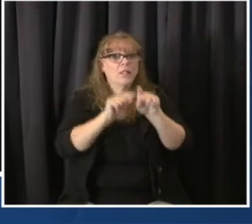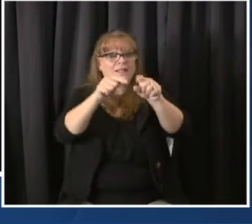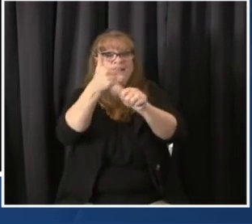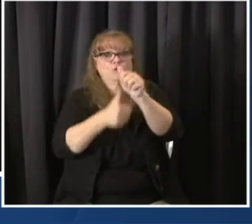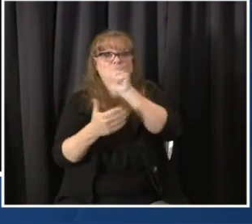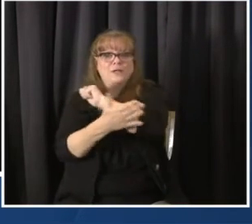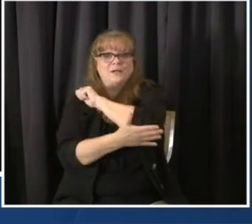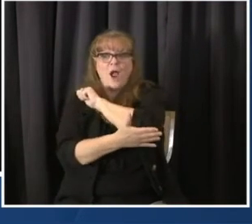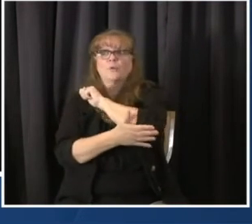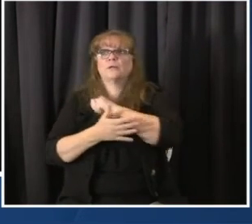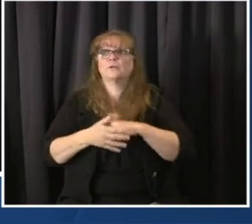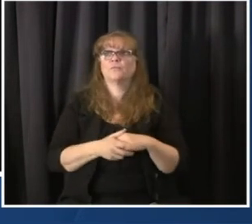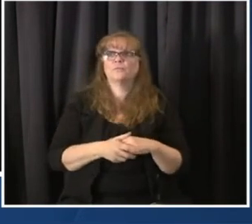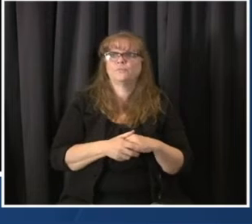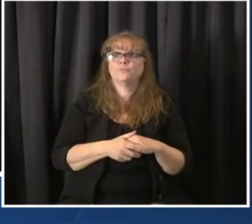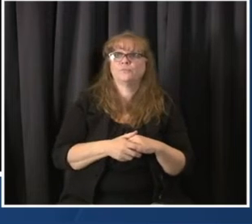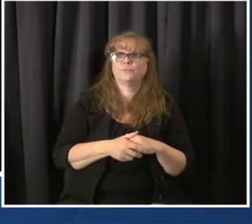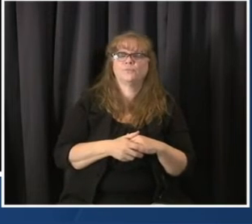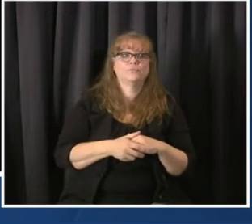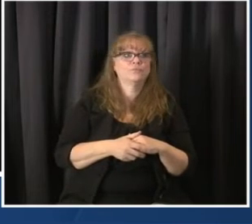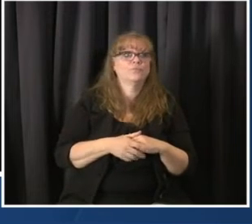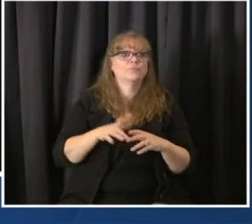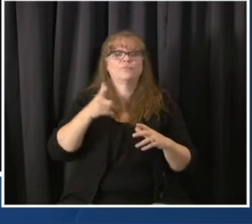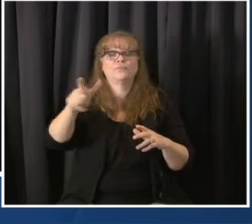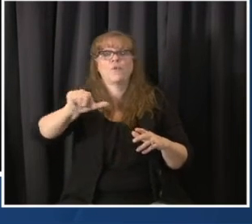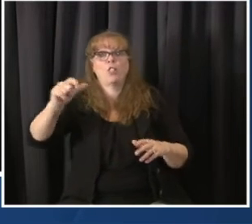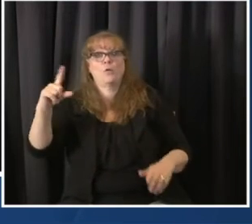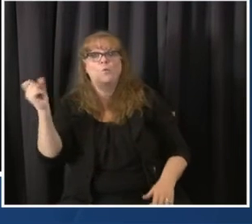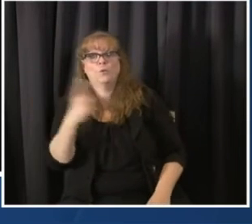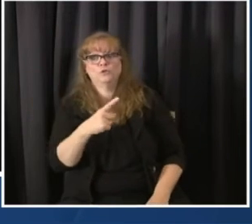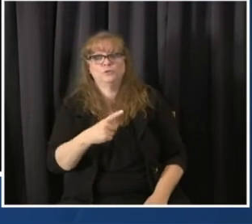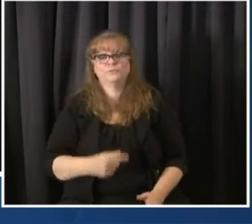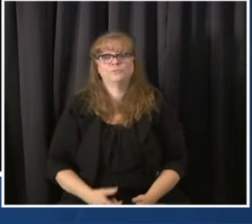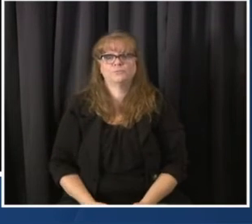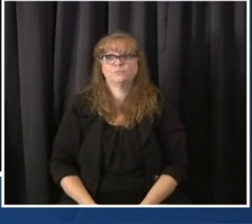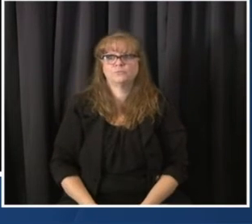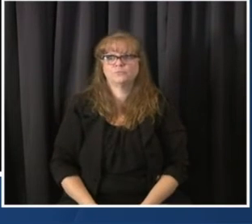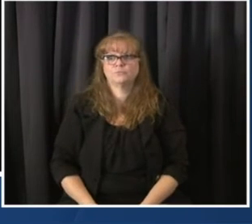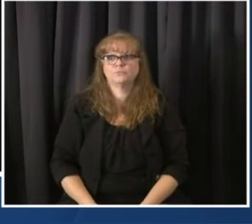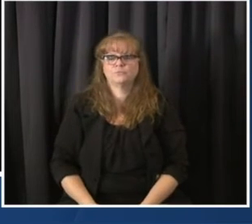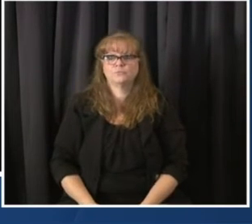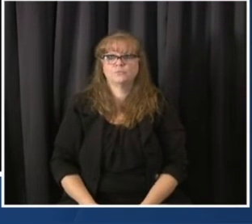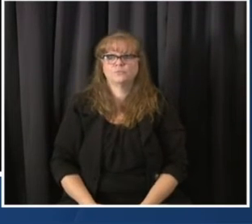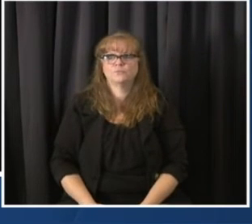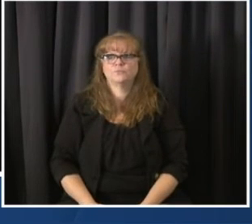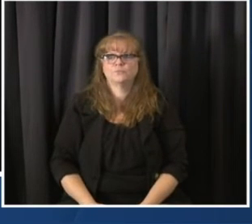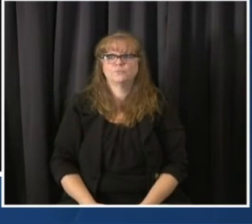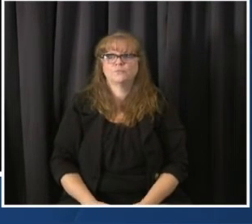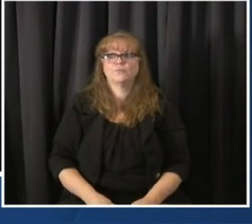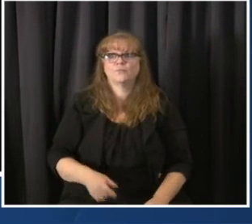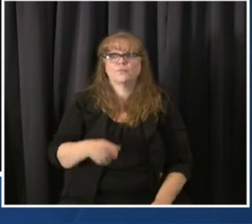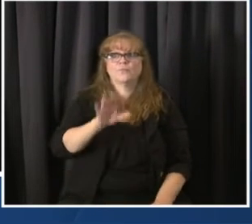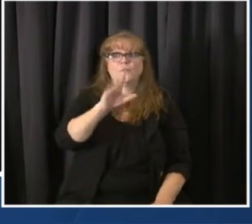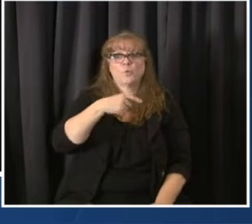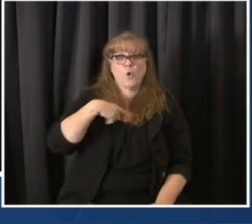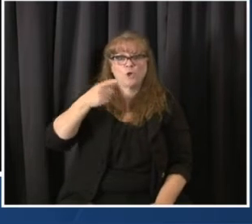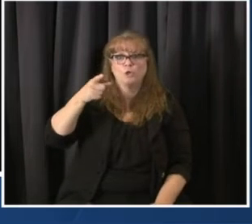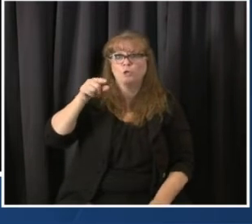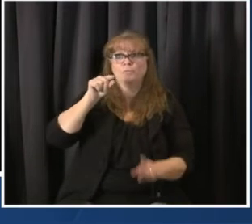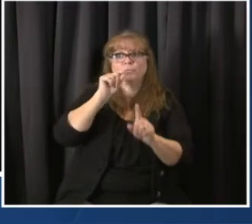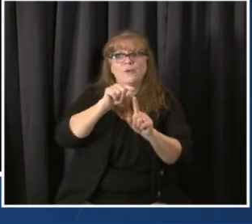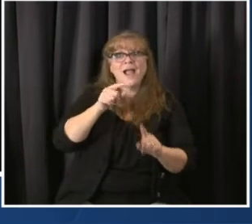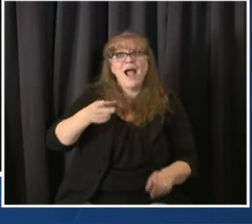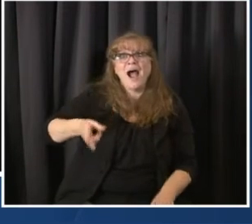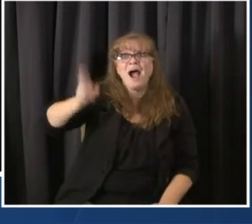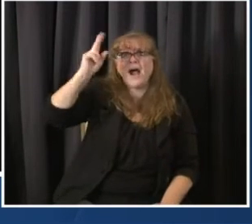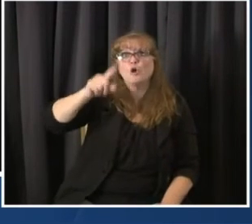on balancing supply and demand. Might the higher risk elderly not have access as quickly as